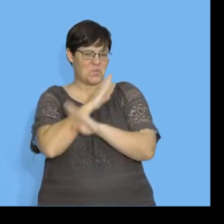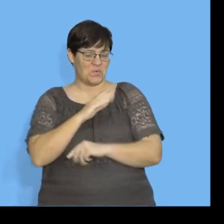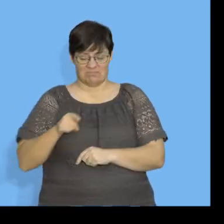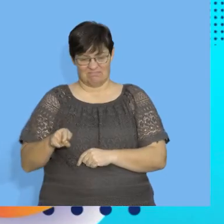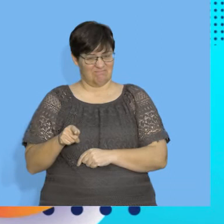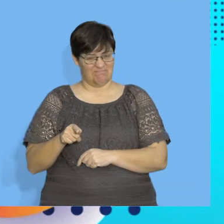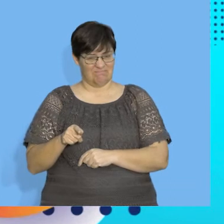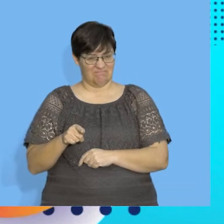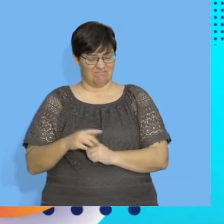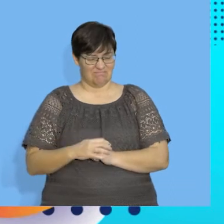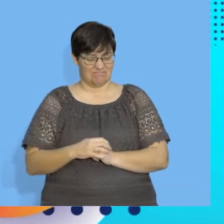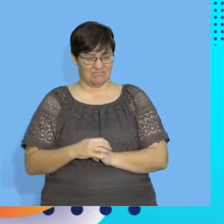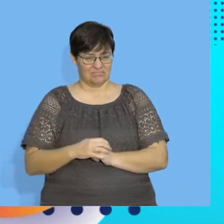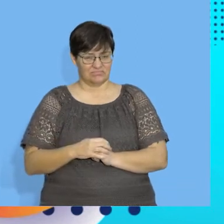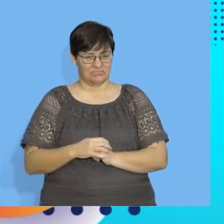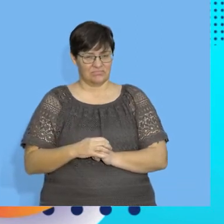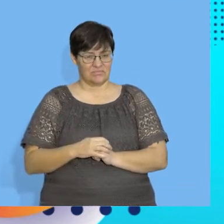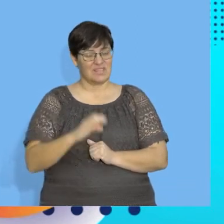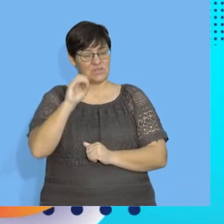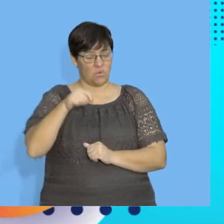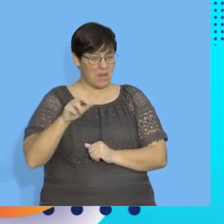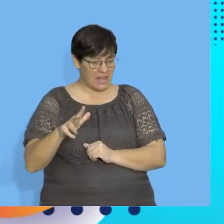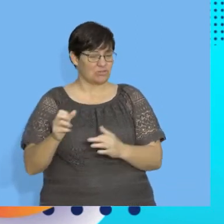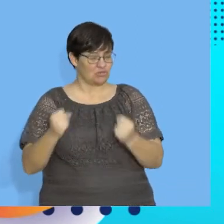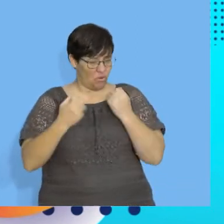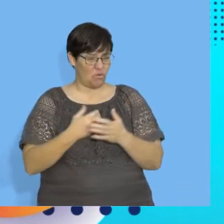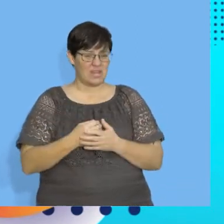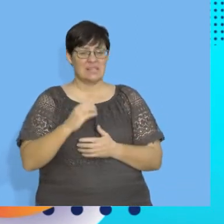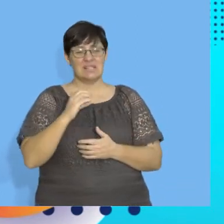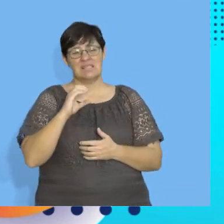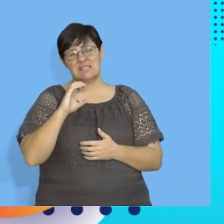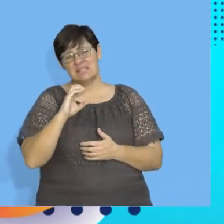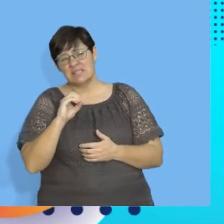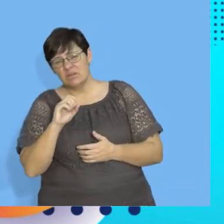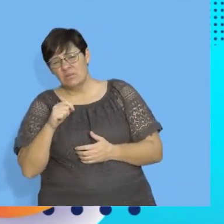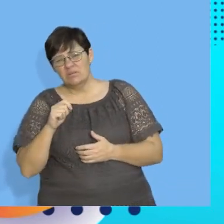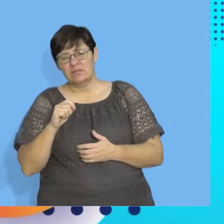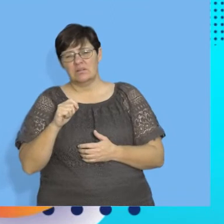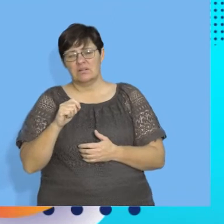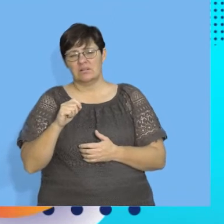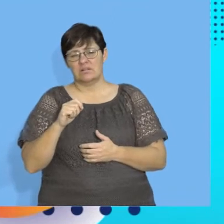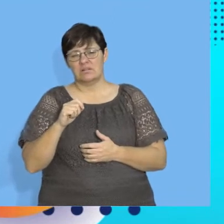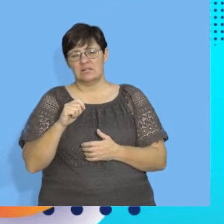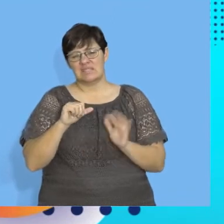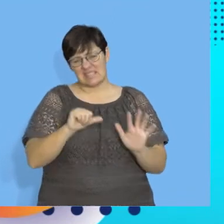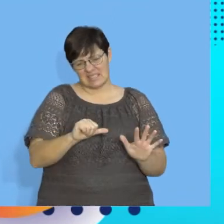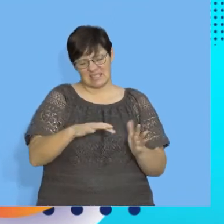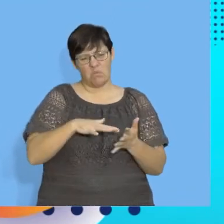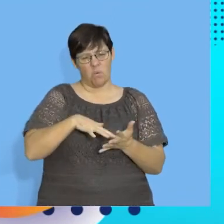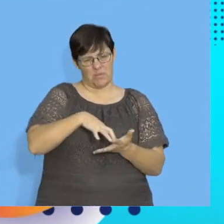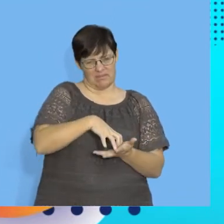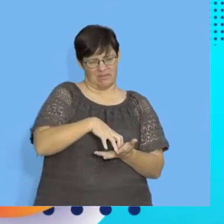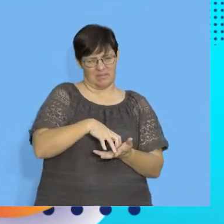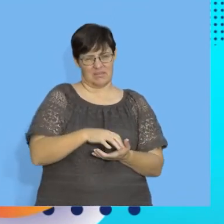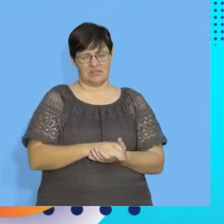0.9 is strong. 0.8 is still strong. 0.8 is weak. 0.6, I mean